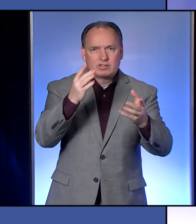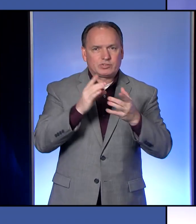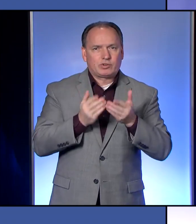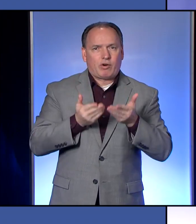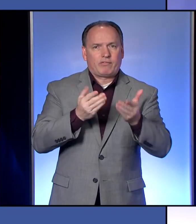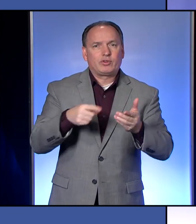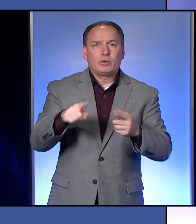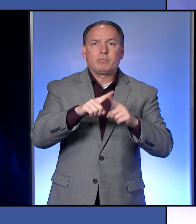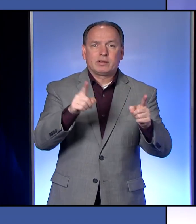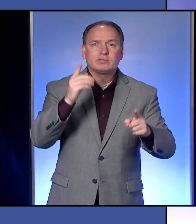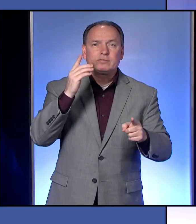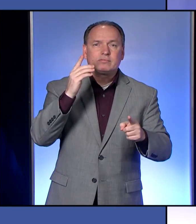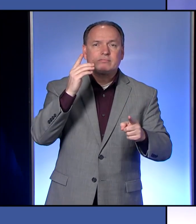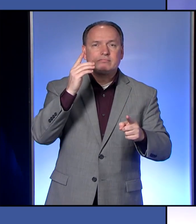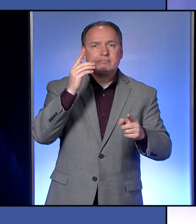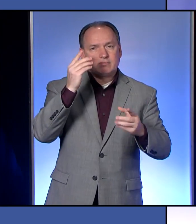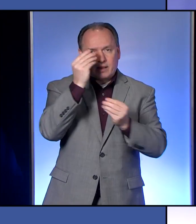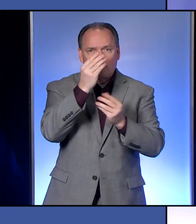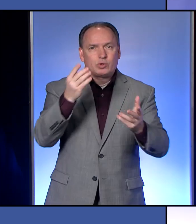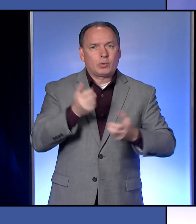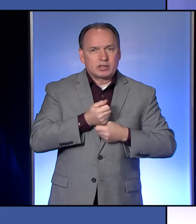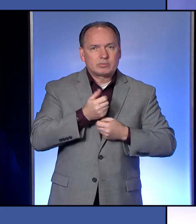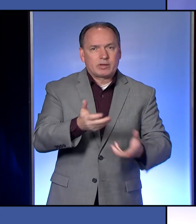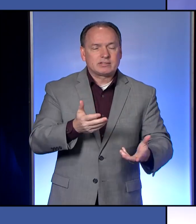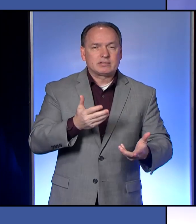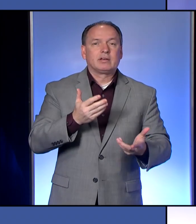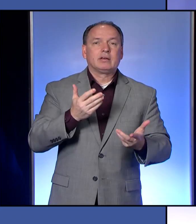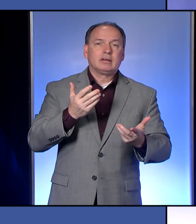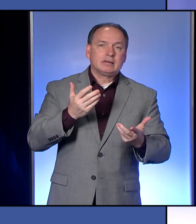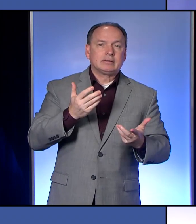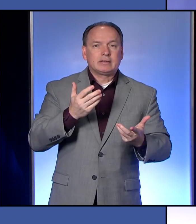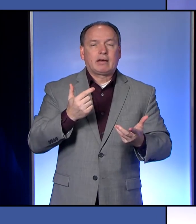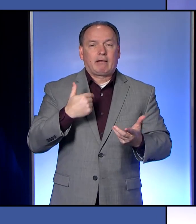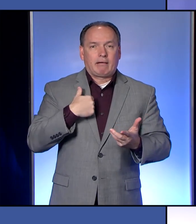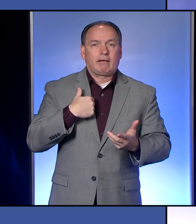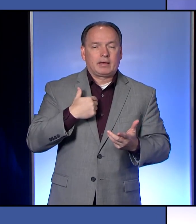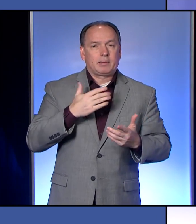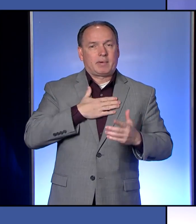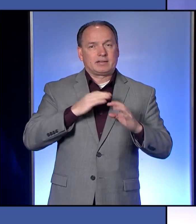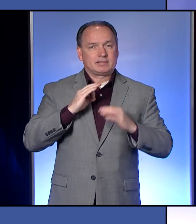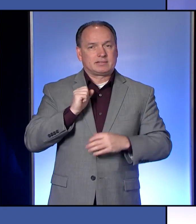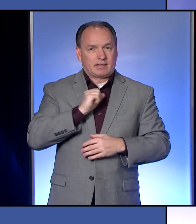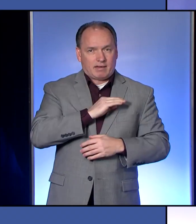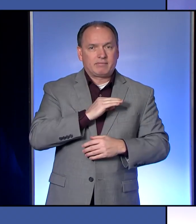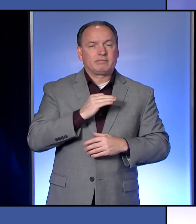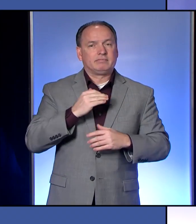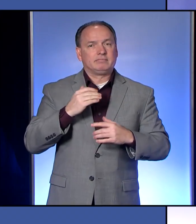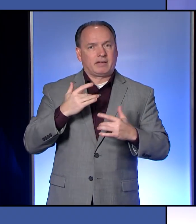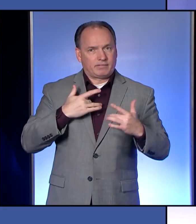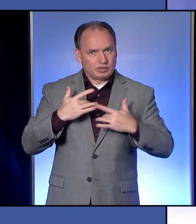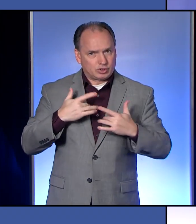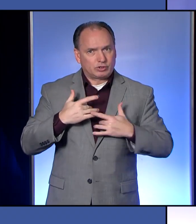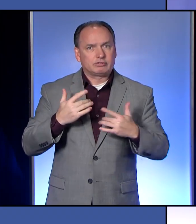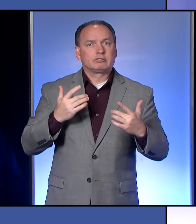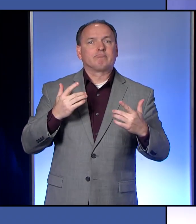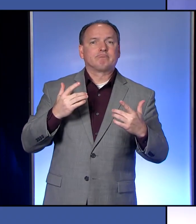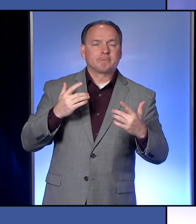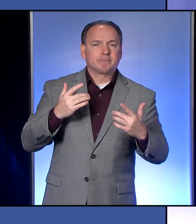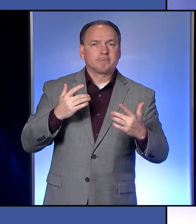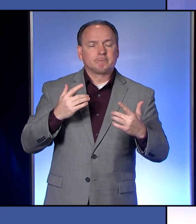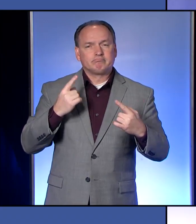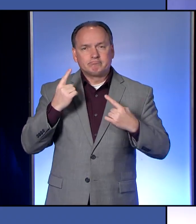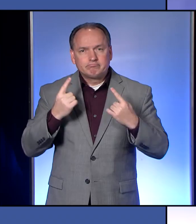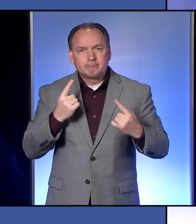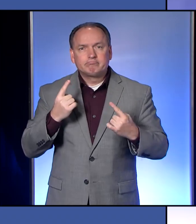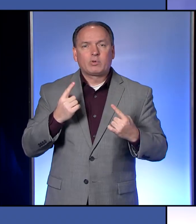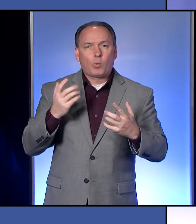except to express that I and my staff have concerns. And we